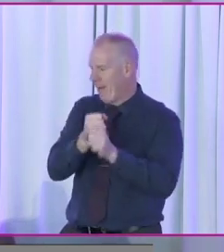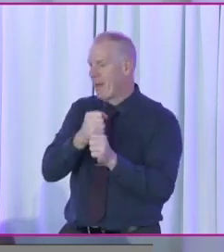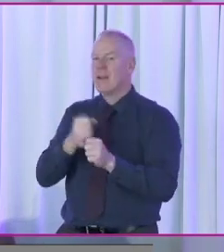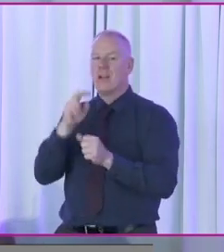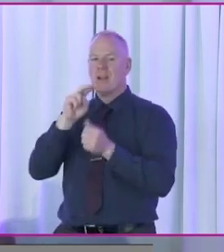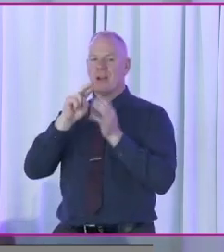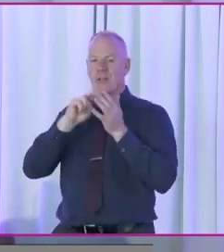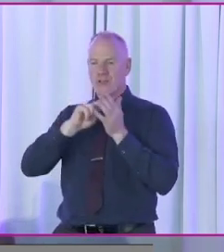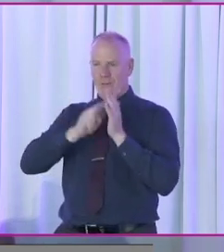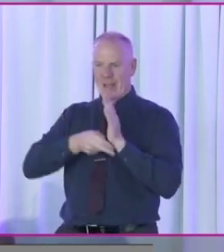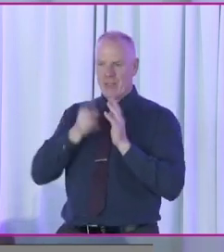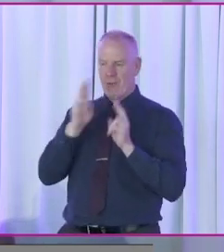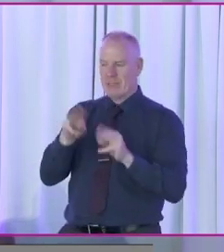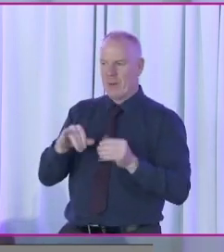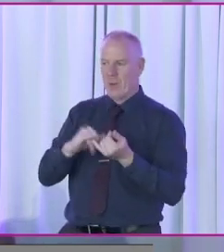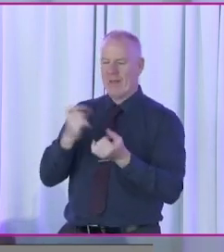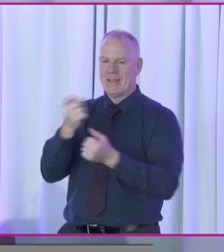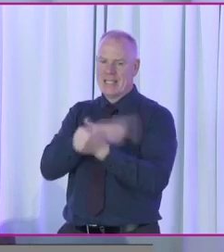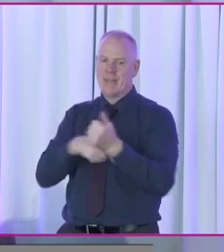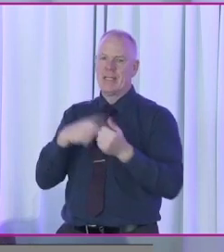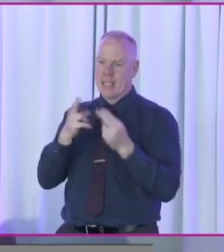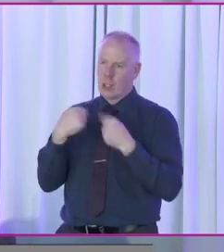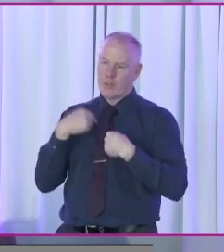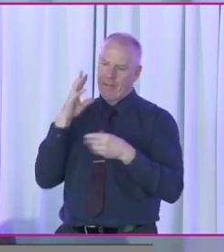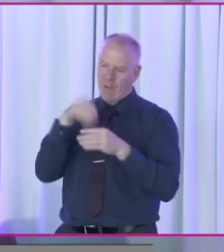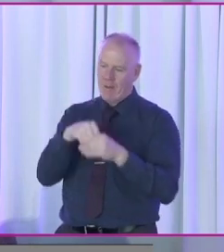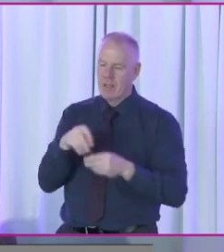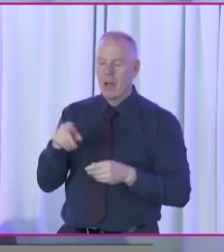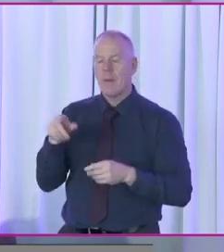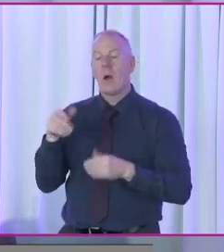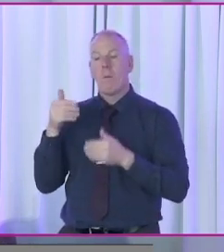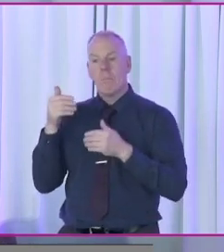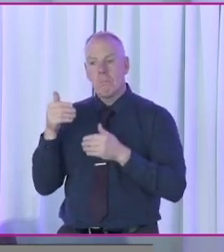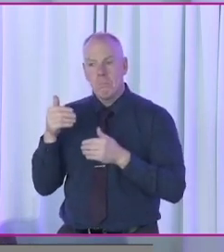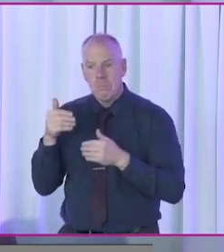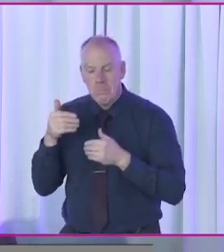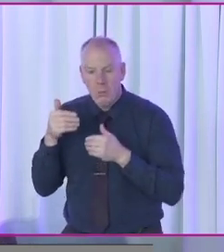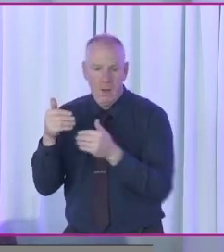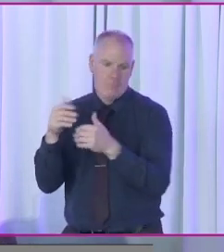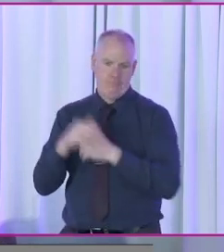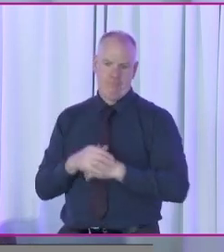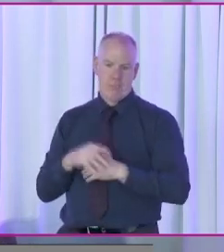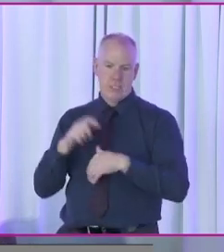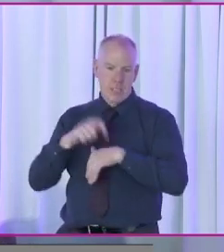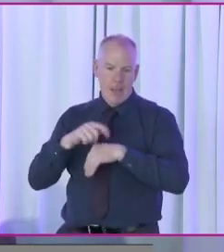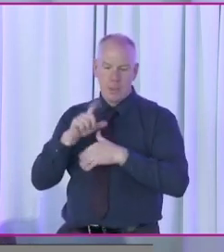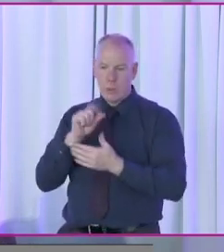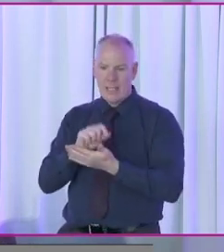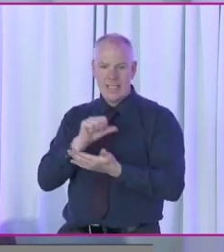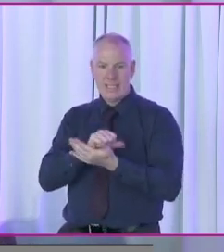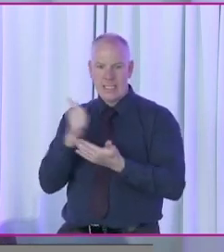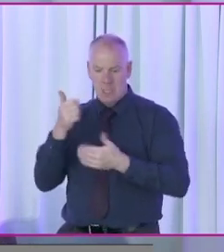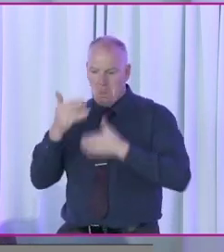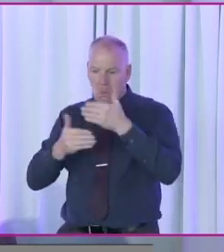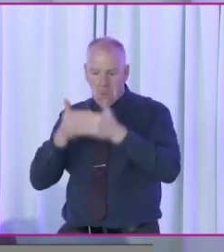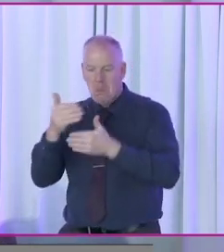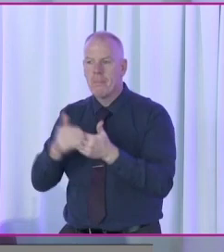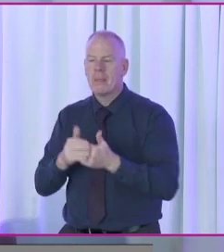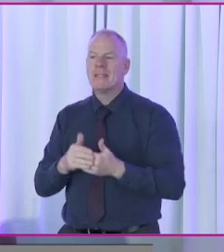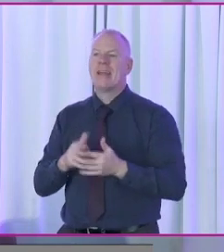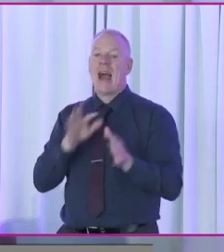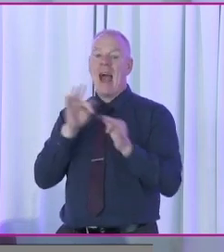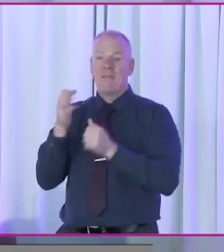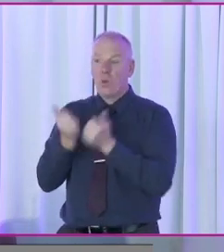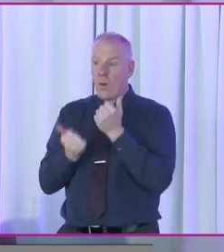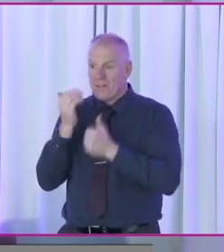Convention on Rights of People with Disabilities sort of says that. So, we move on a bit. So what we, after, as a result of it, I was